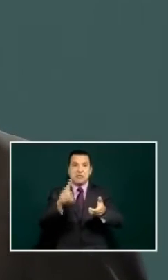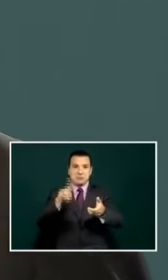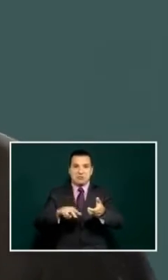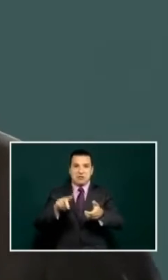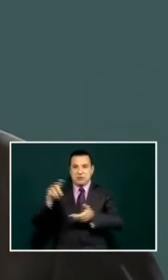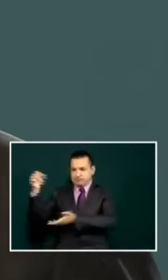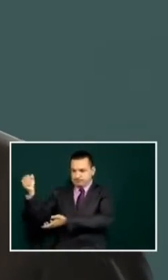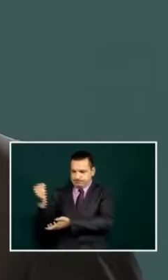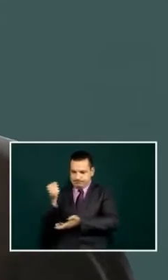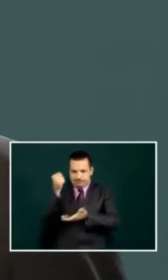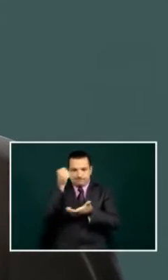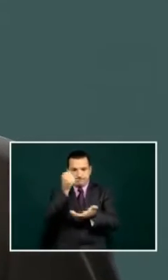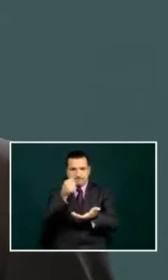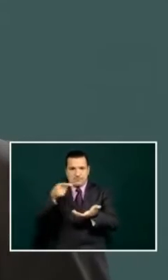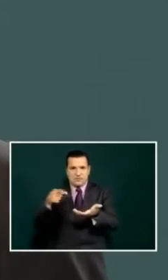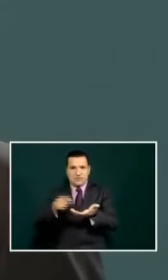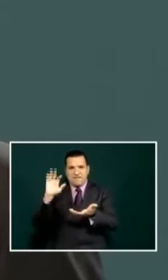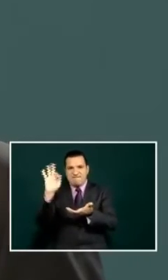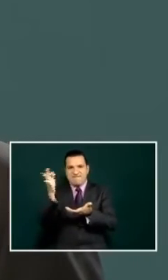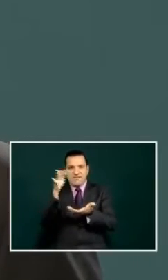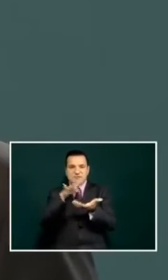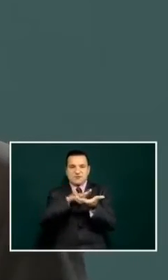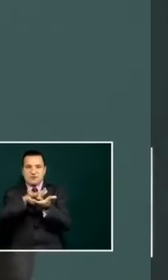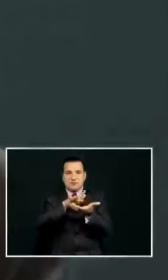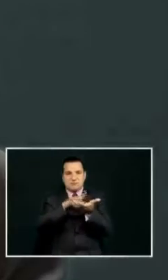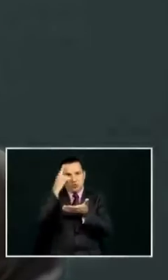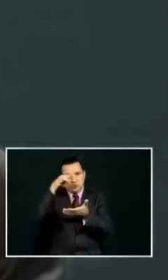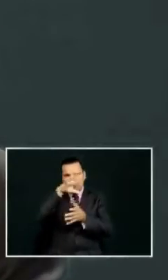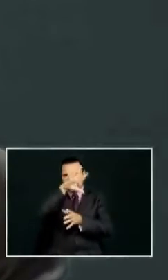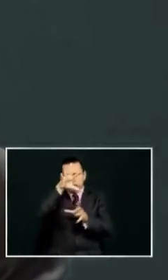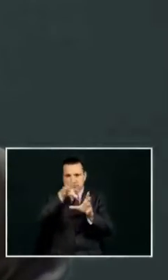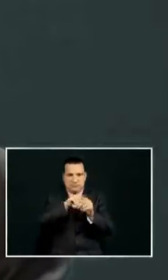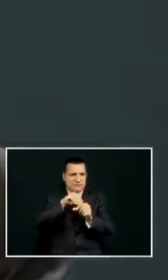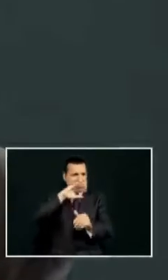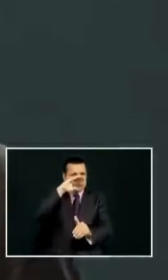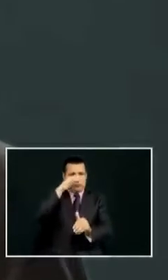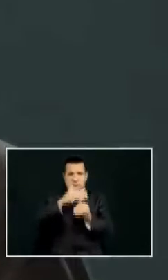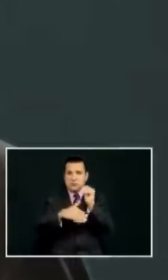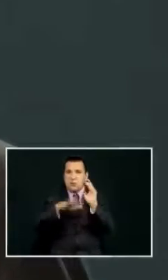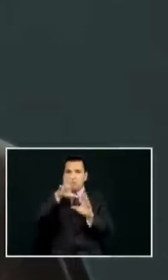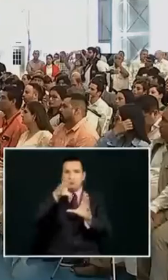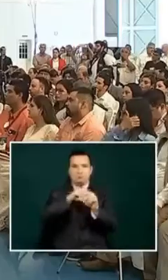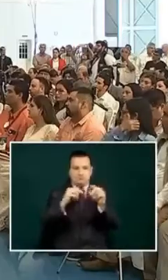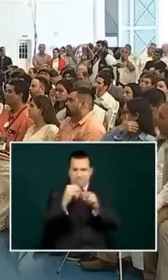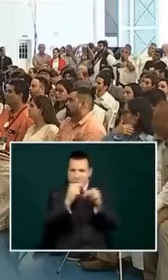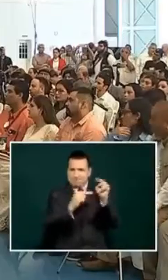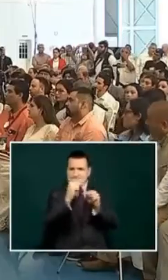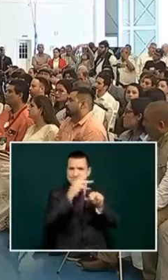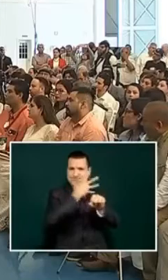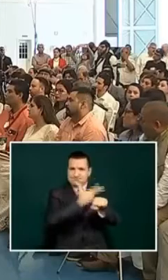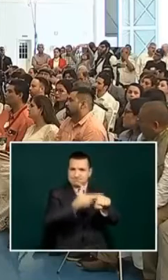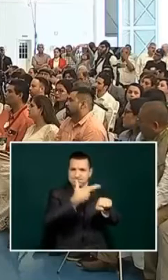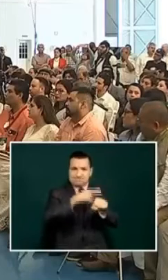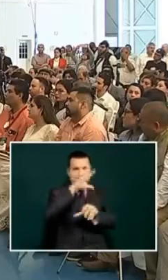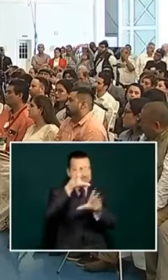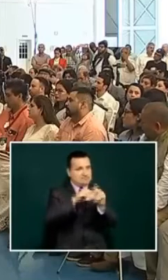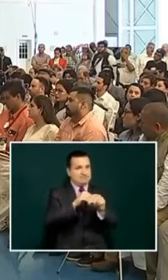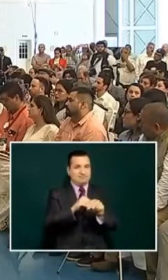the program of investments from the federal and when we conclude this road